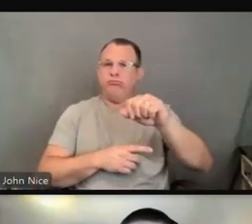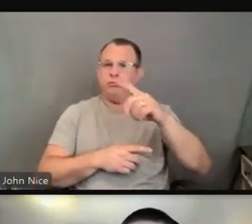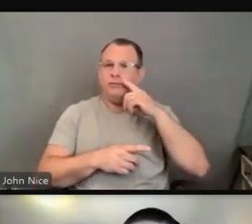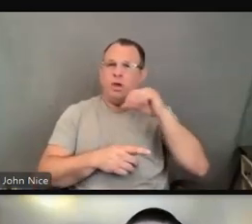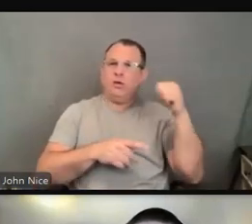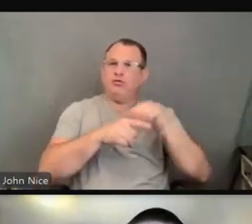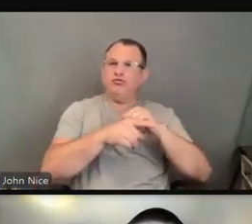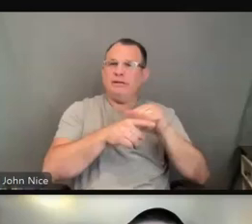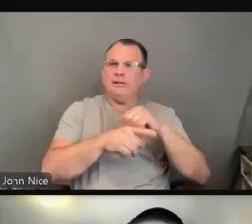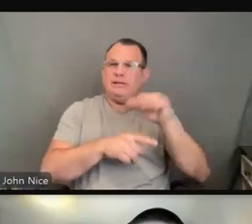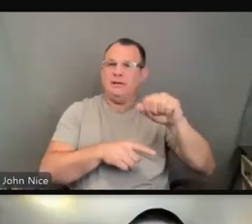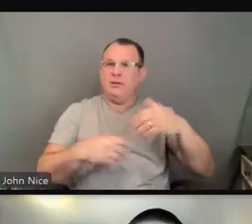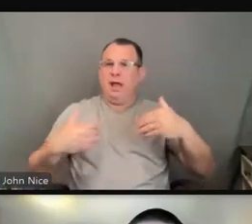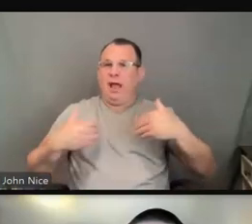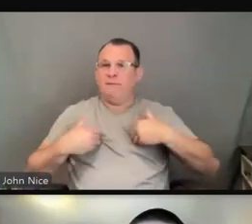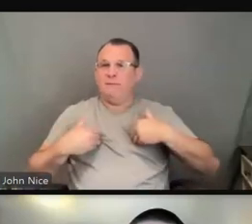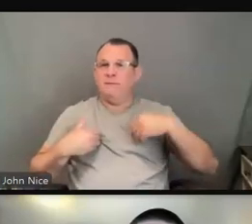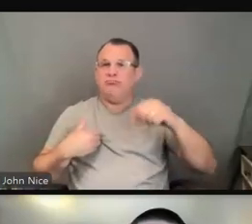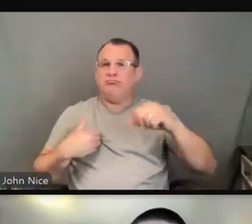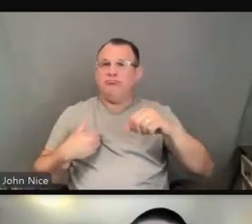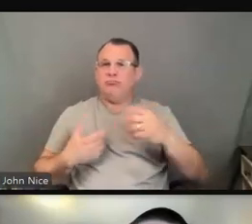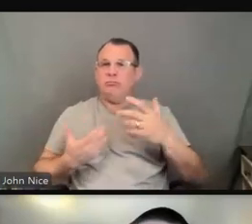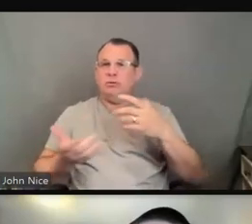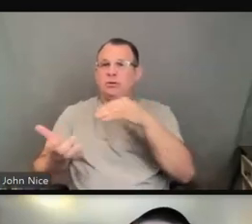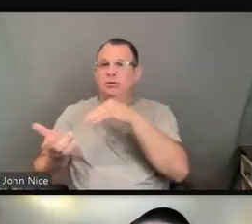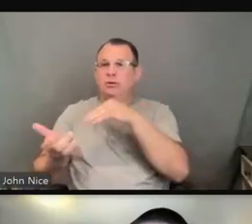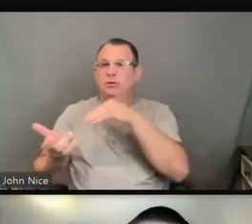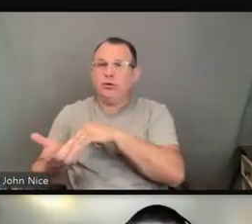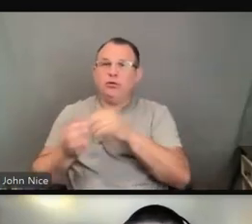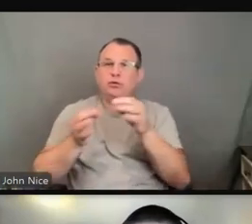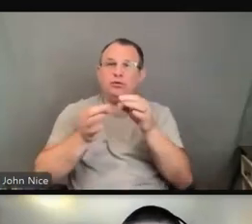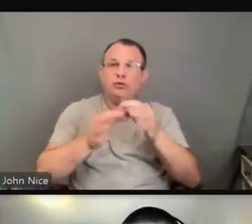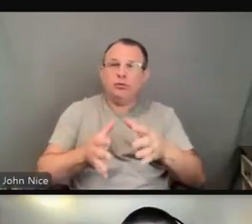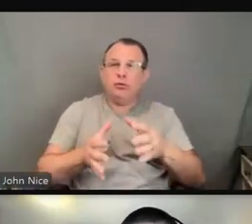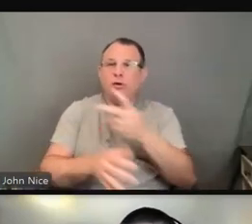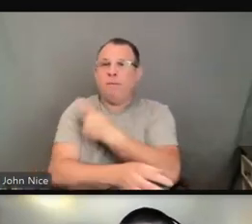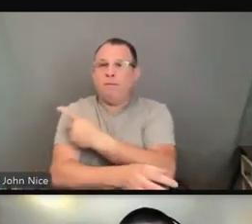have the doctor, interpreter, and patient all on the same screen.